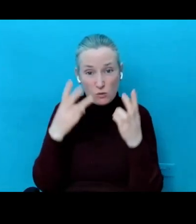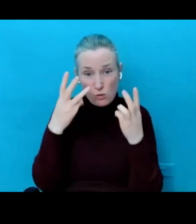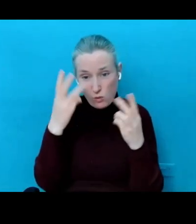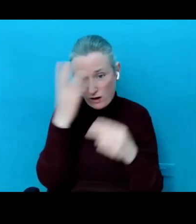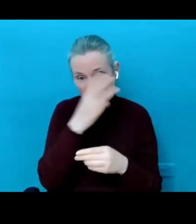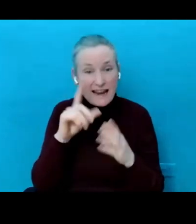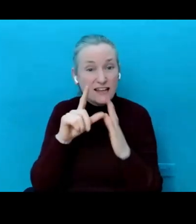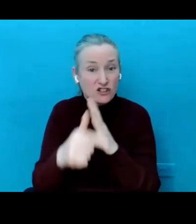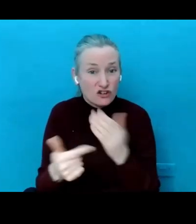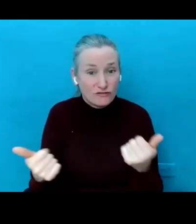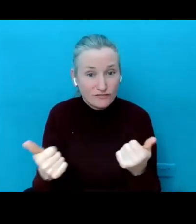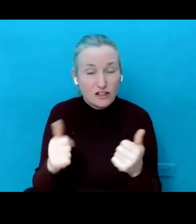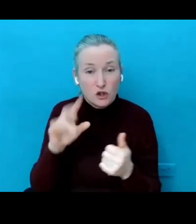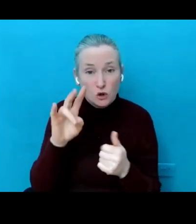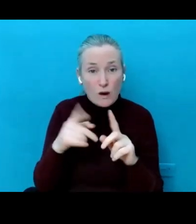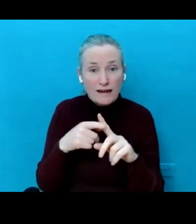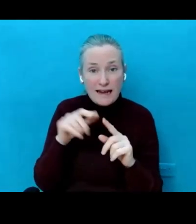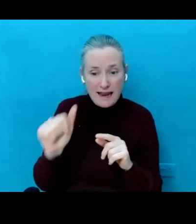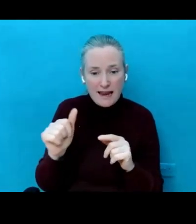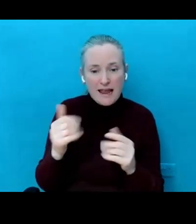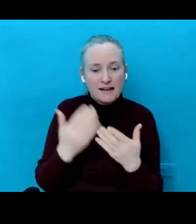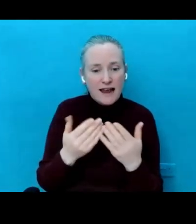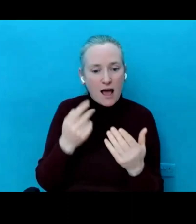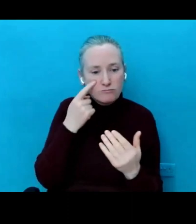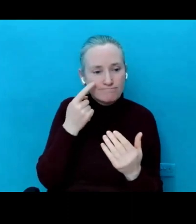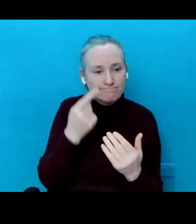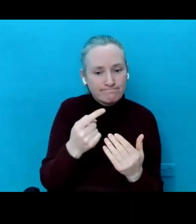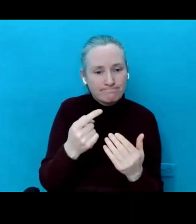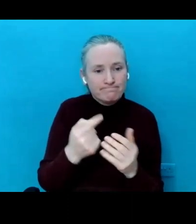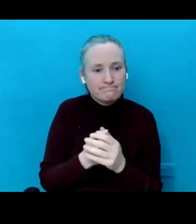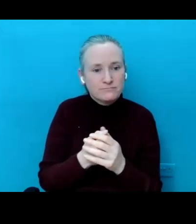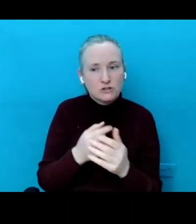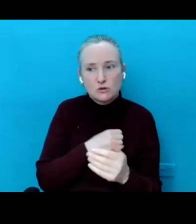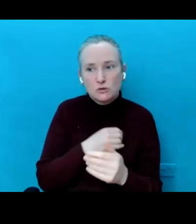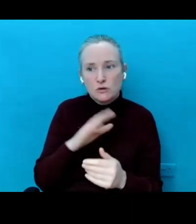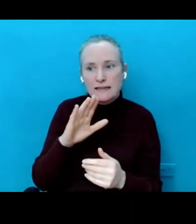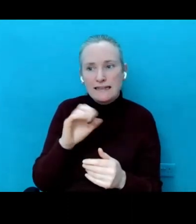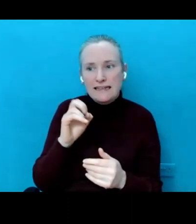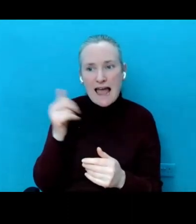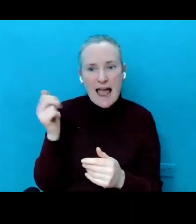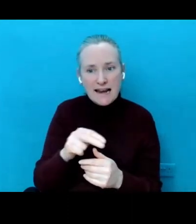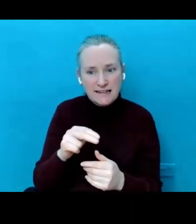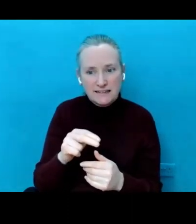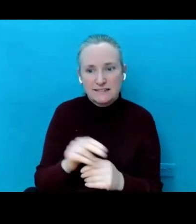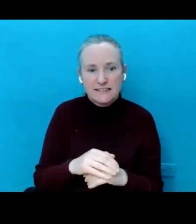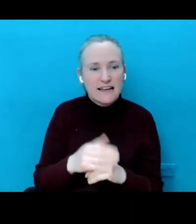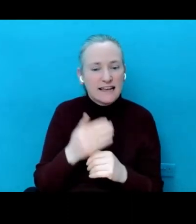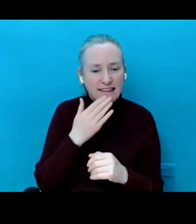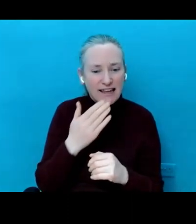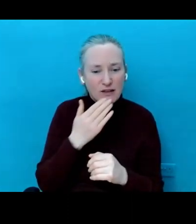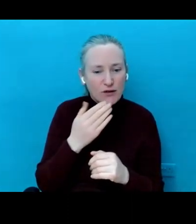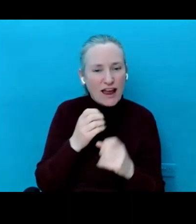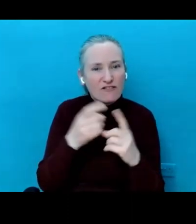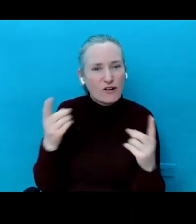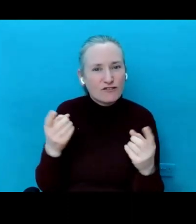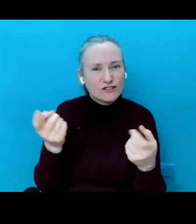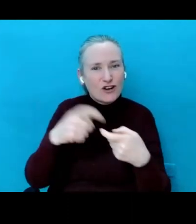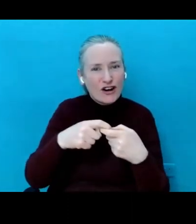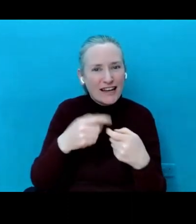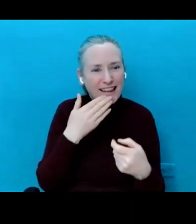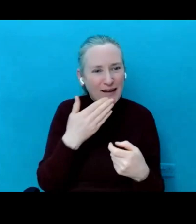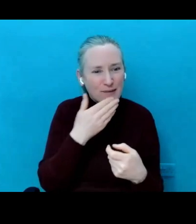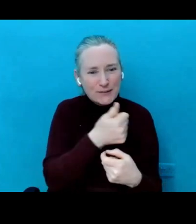but I'm just going to go now to Leanne to see. Thank you, Maria. Thank you, everyone, for joining.